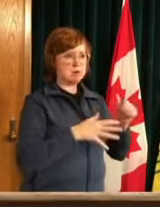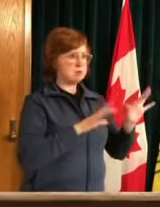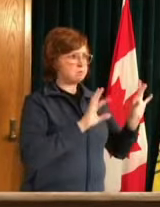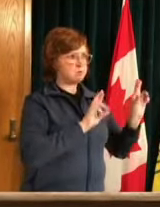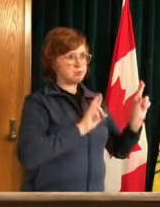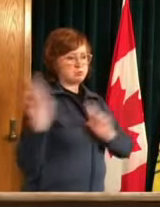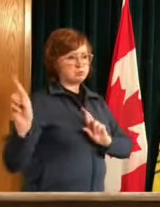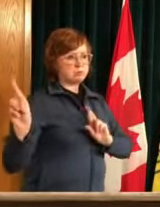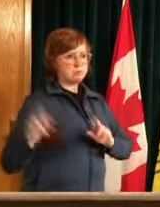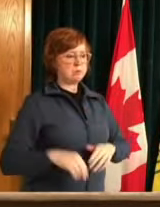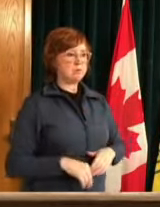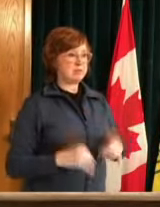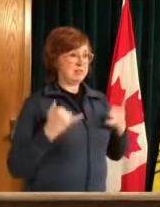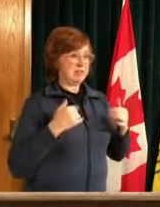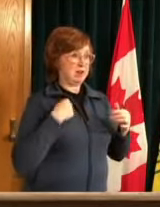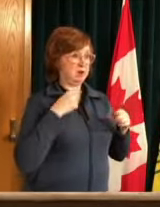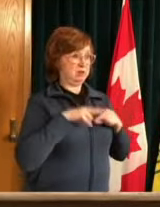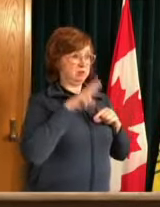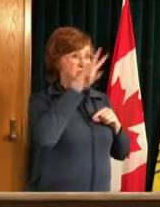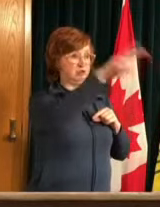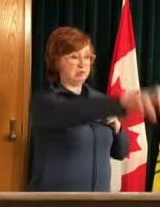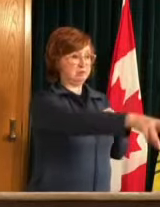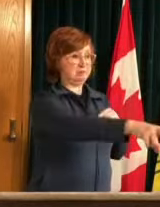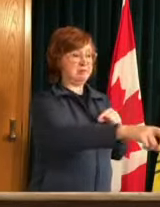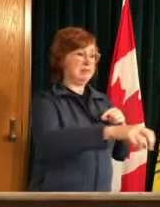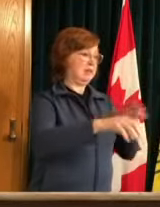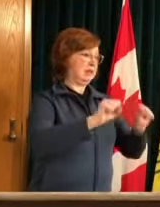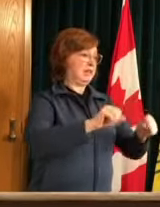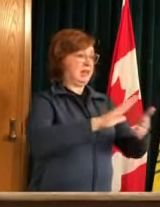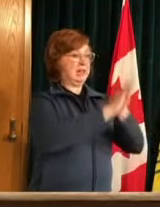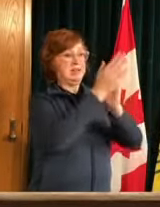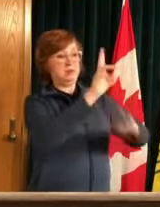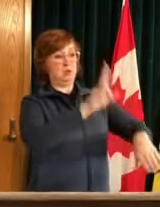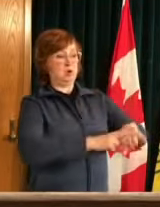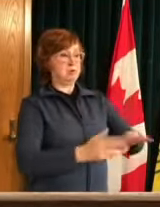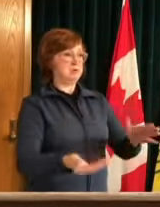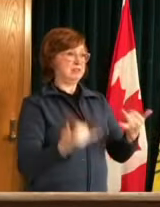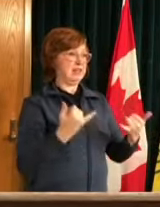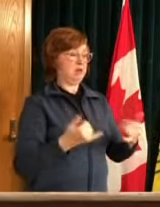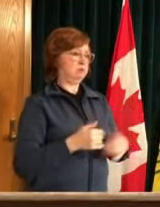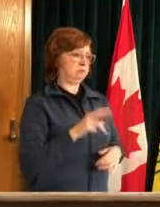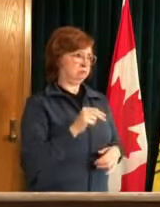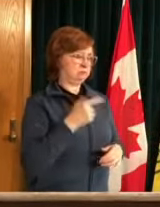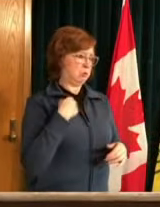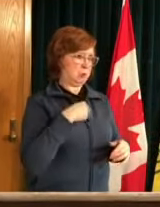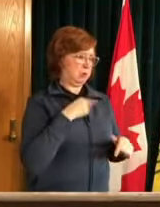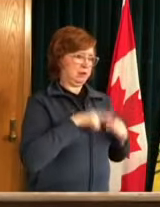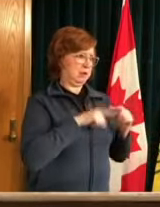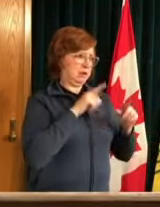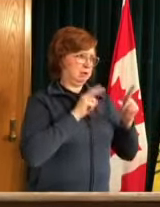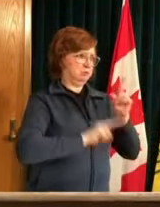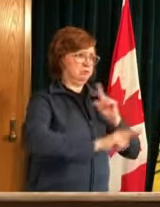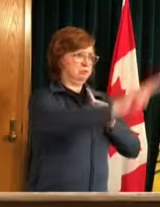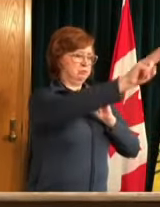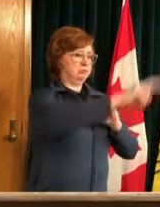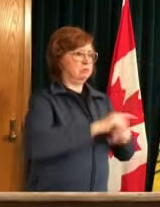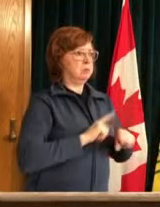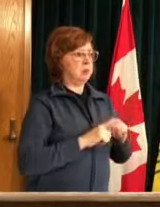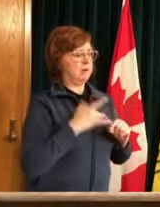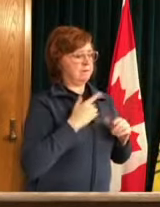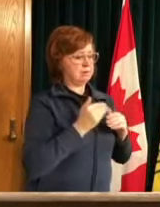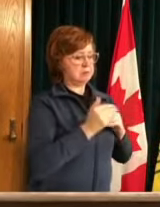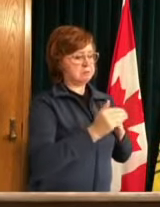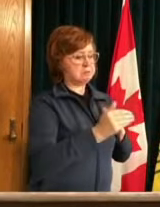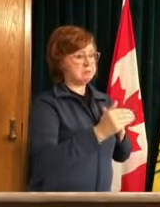is premature for us to be uh putting forward you know dates and times as to when this may occur but in the uh in the weeks ahead i think